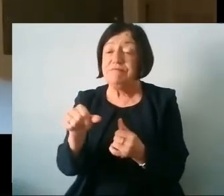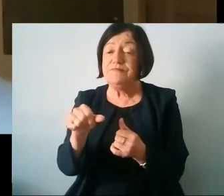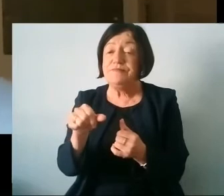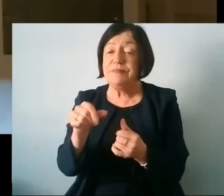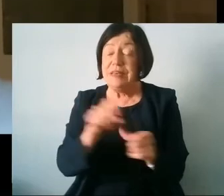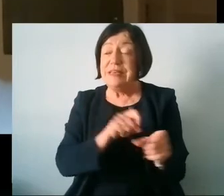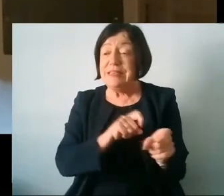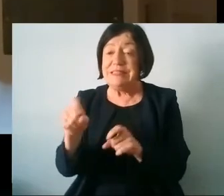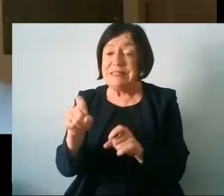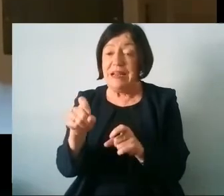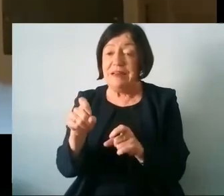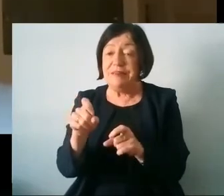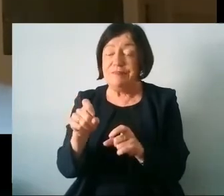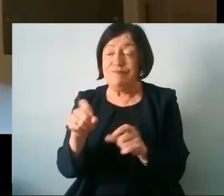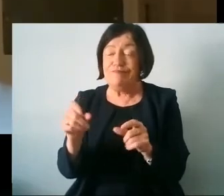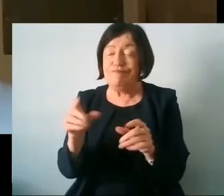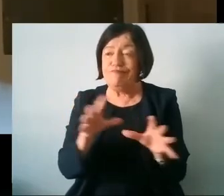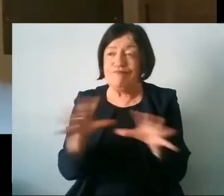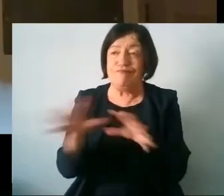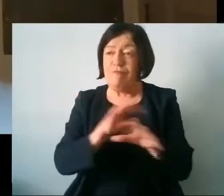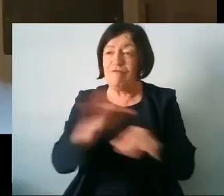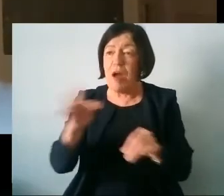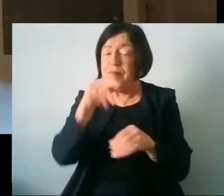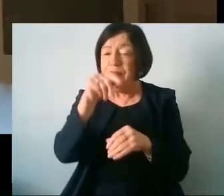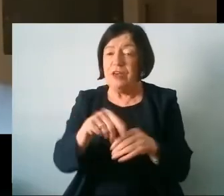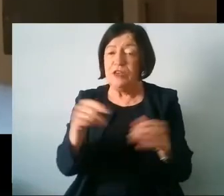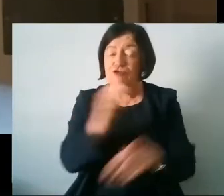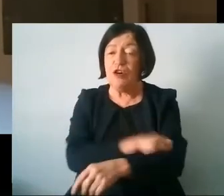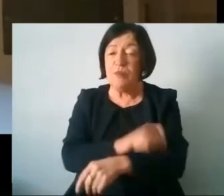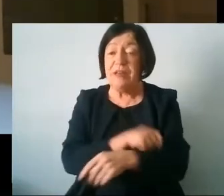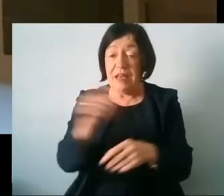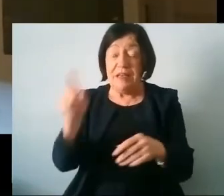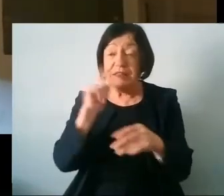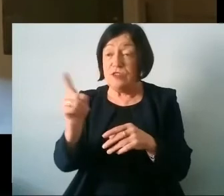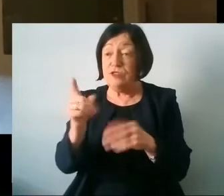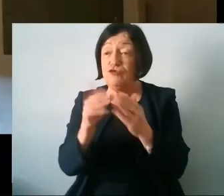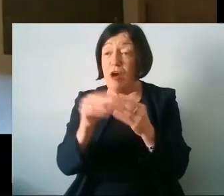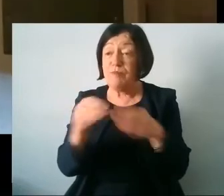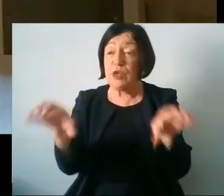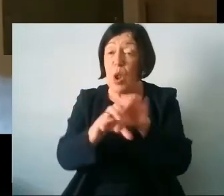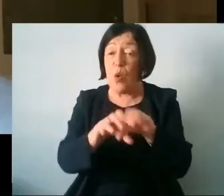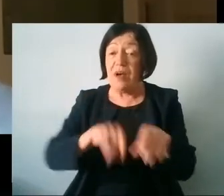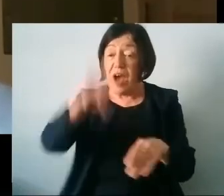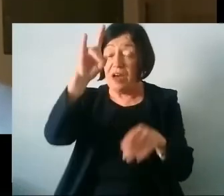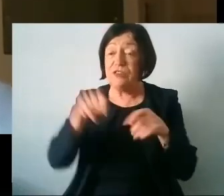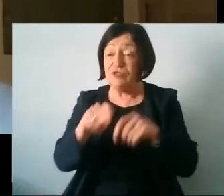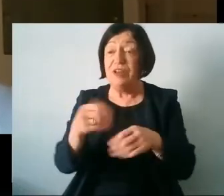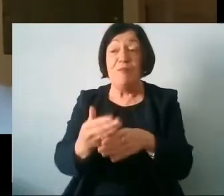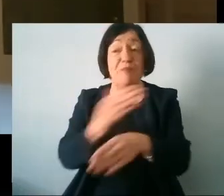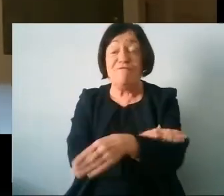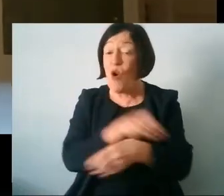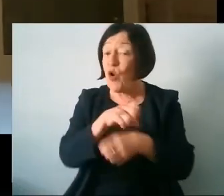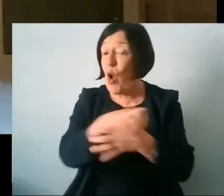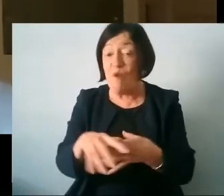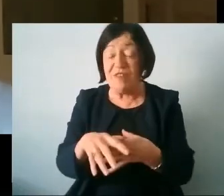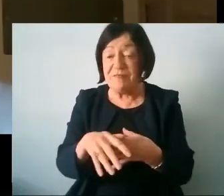still railing from the troubles we've seen shops shut on on high streets way before COVID even hit um